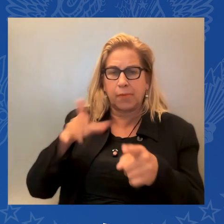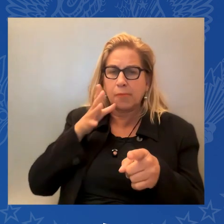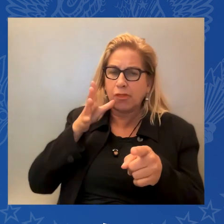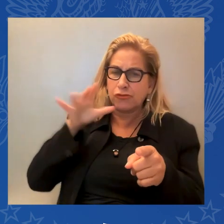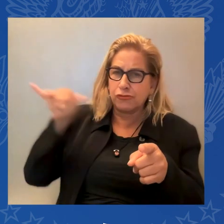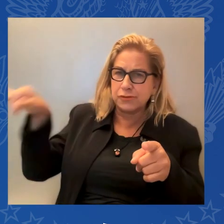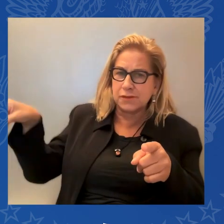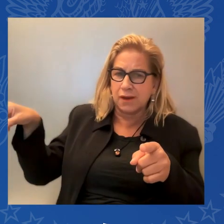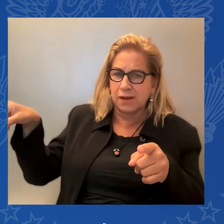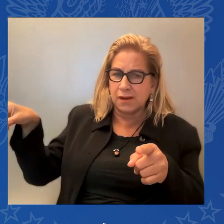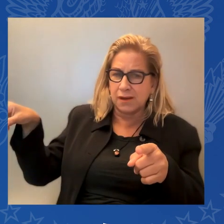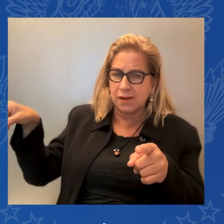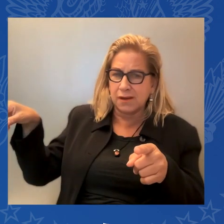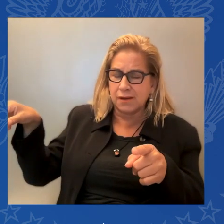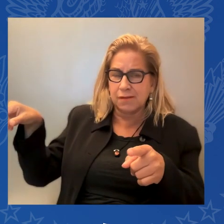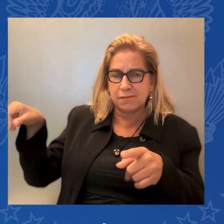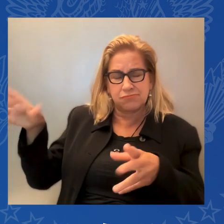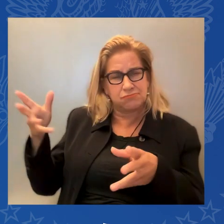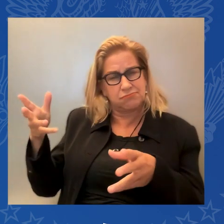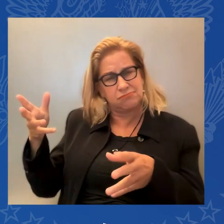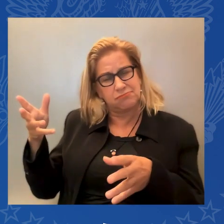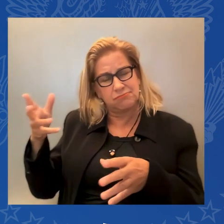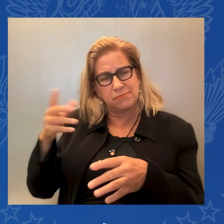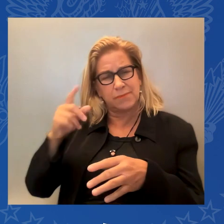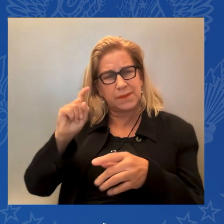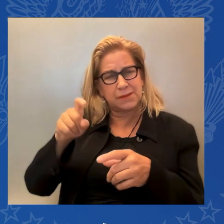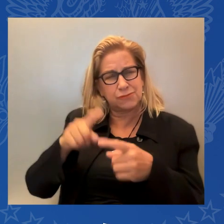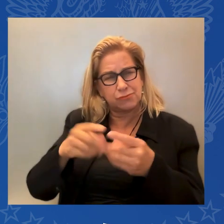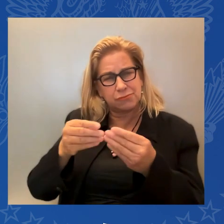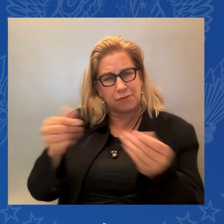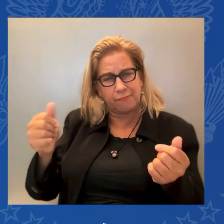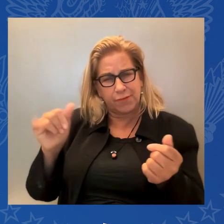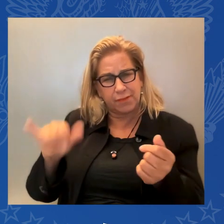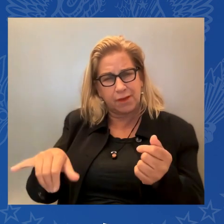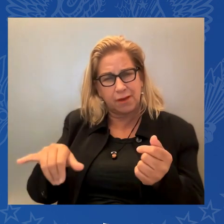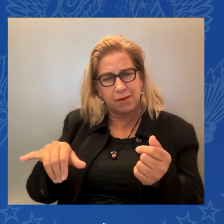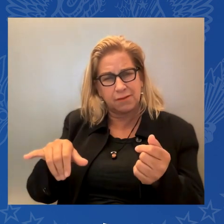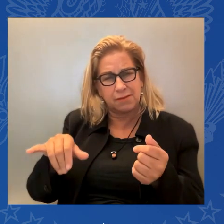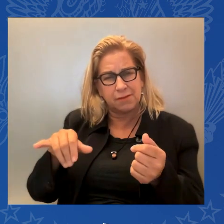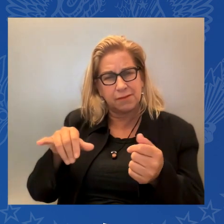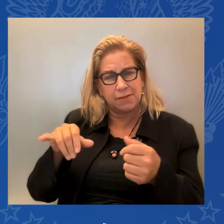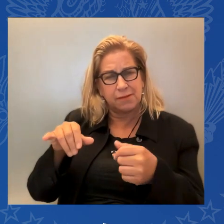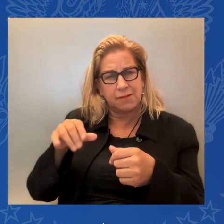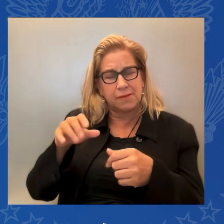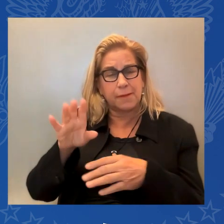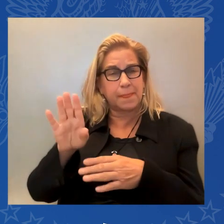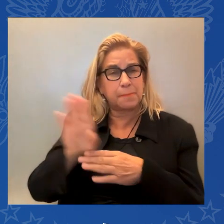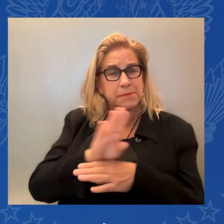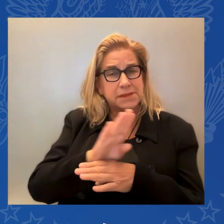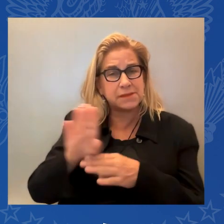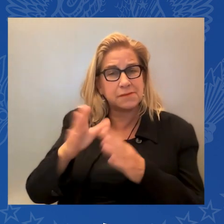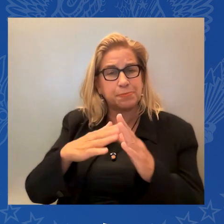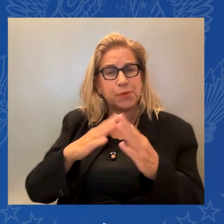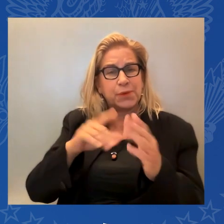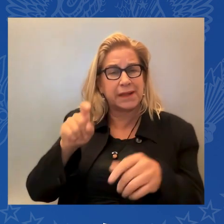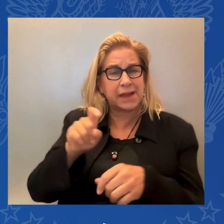modernize our laws so businesses can get workers they need and families don't have to wait decades decades to be together.